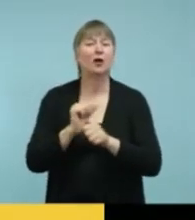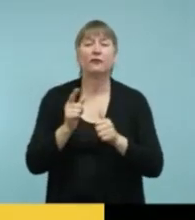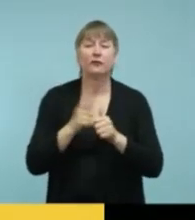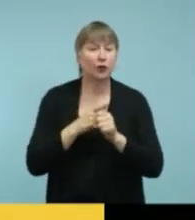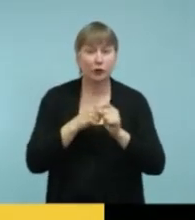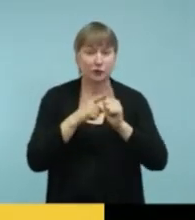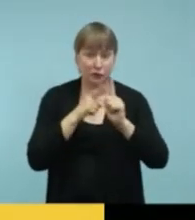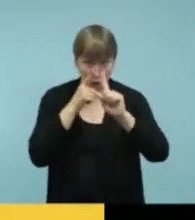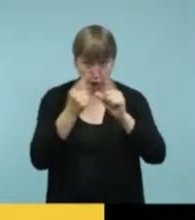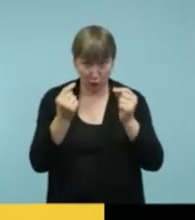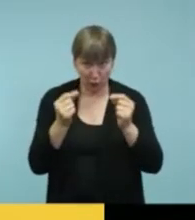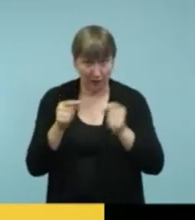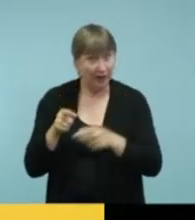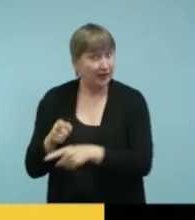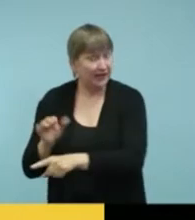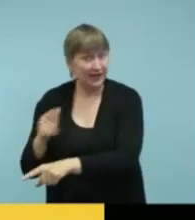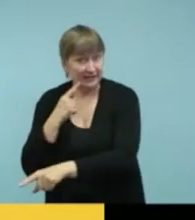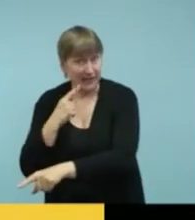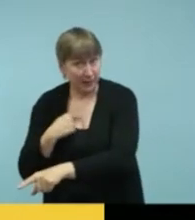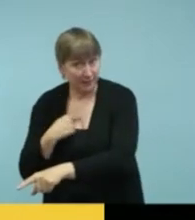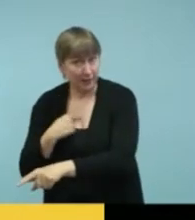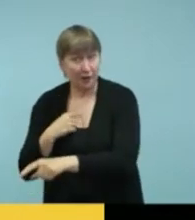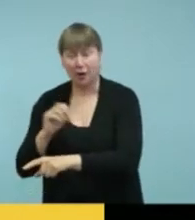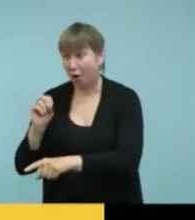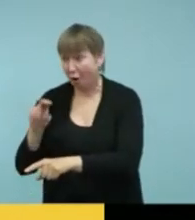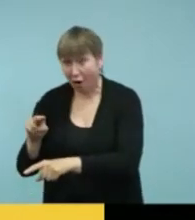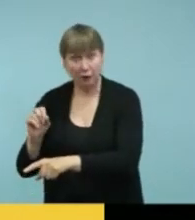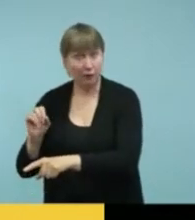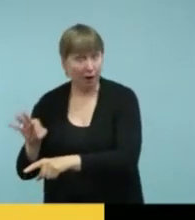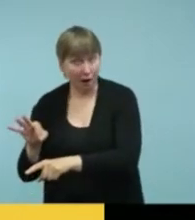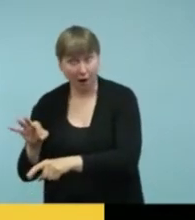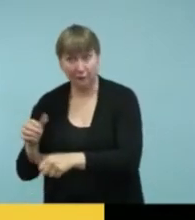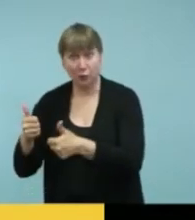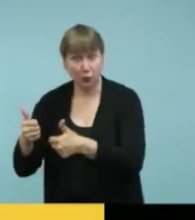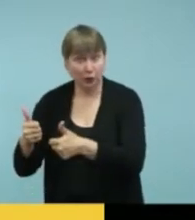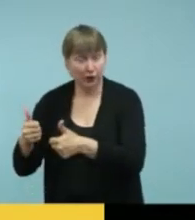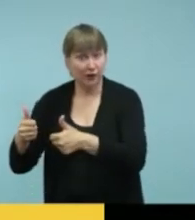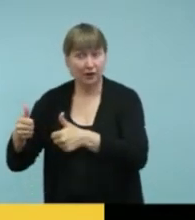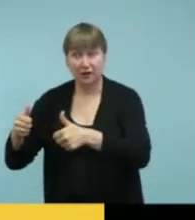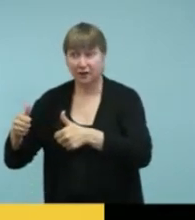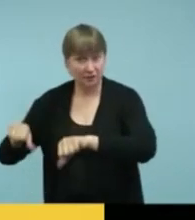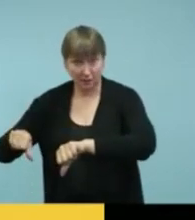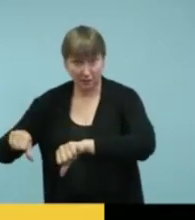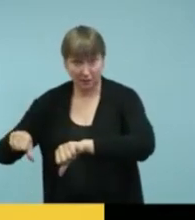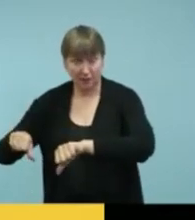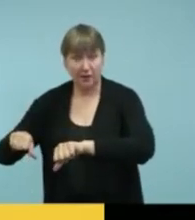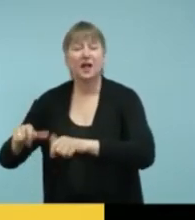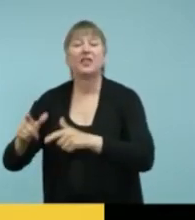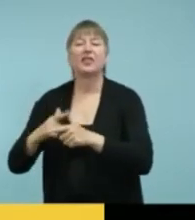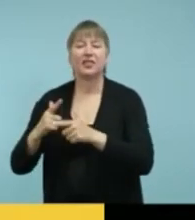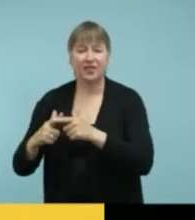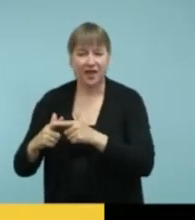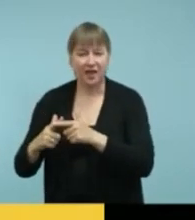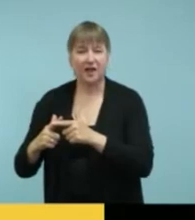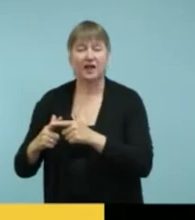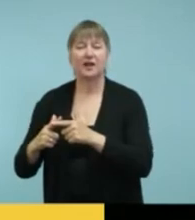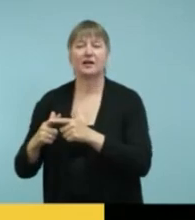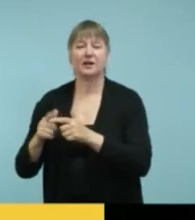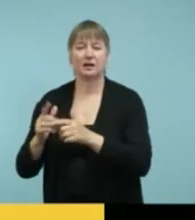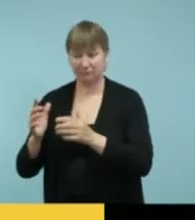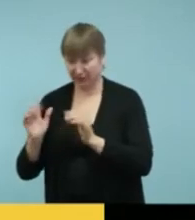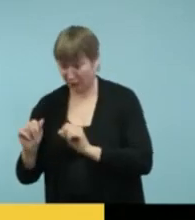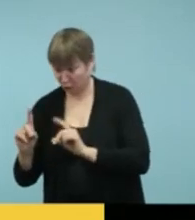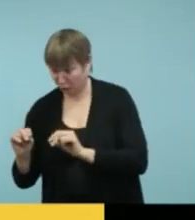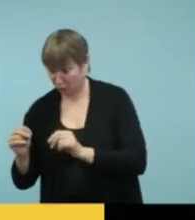they can tell you if it's on or off or if it's working before then you go to this ear level thing. Um, because it's,